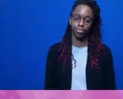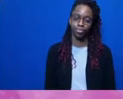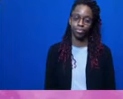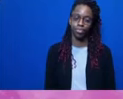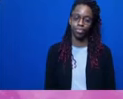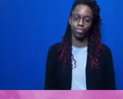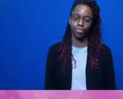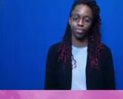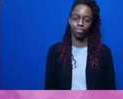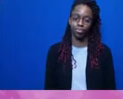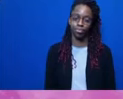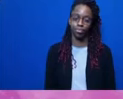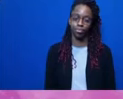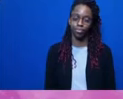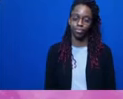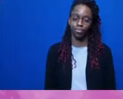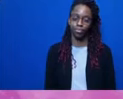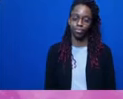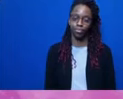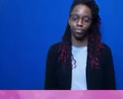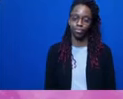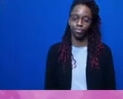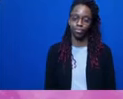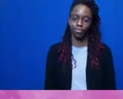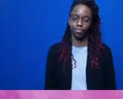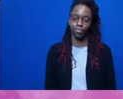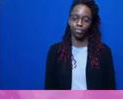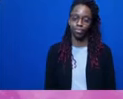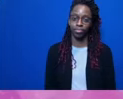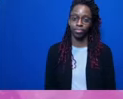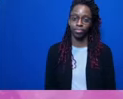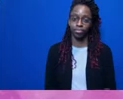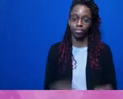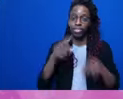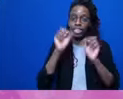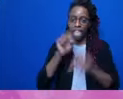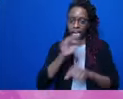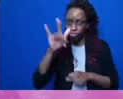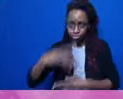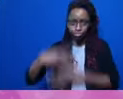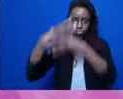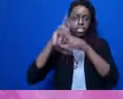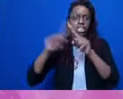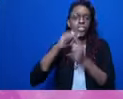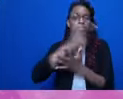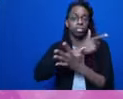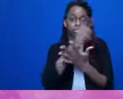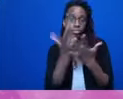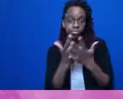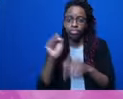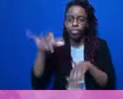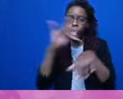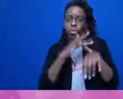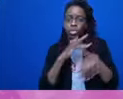So you can find resources, including some videos, graphic notes, the actual